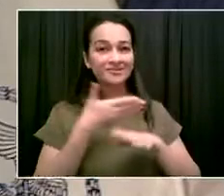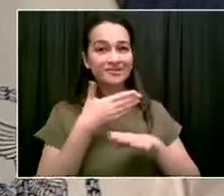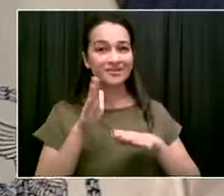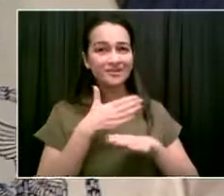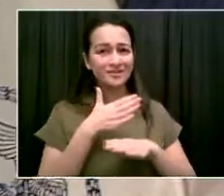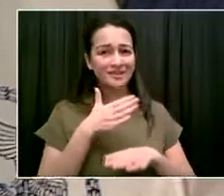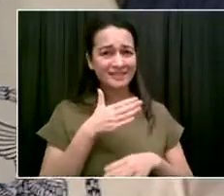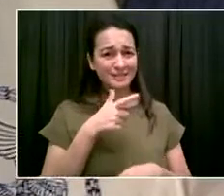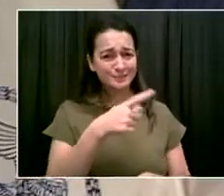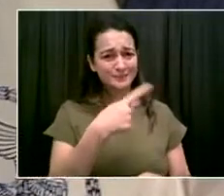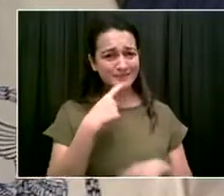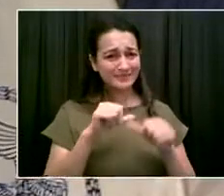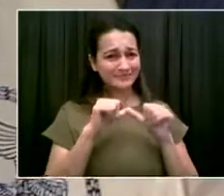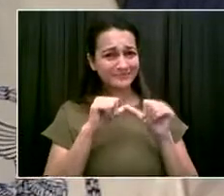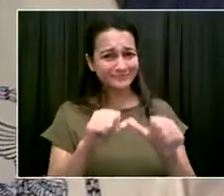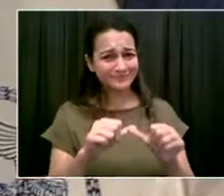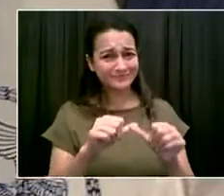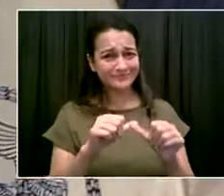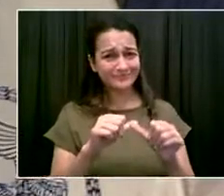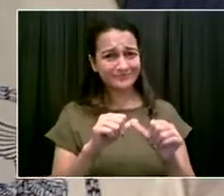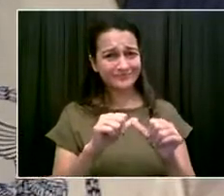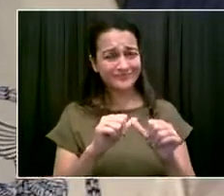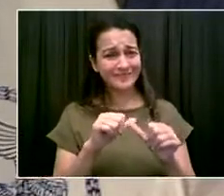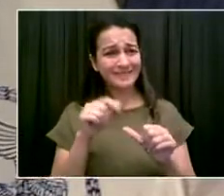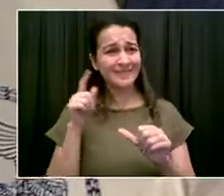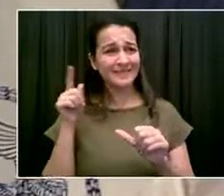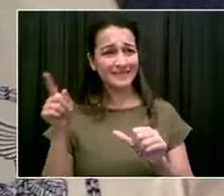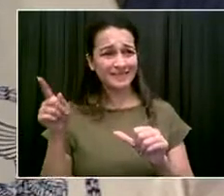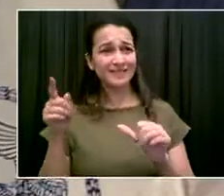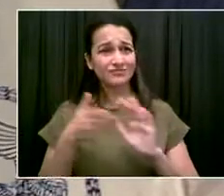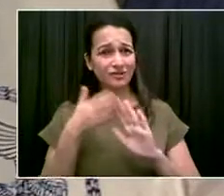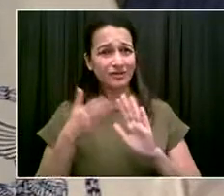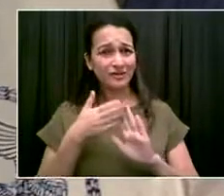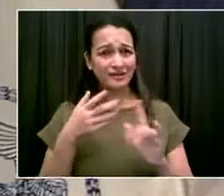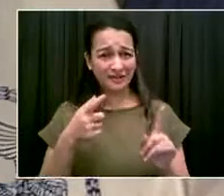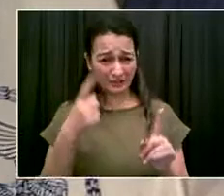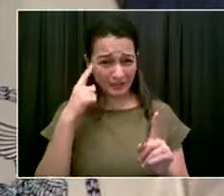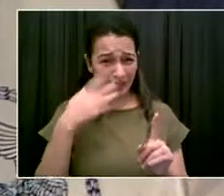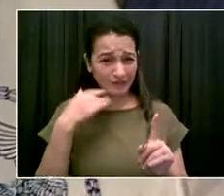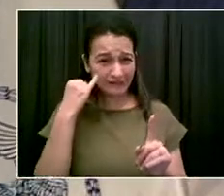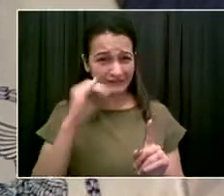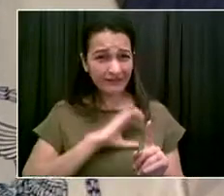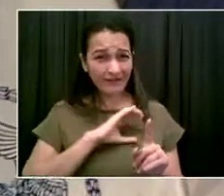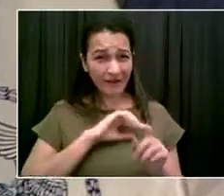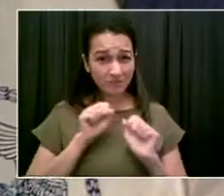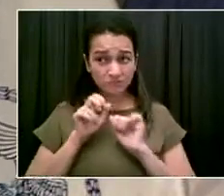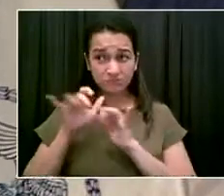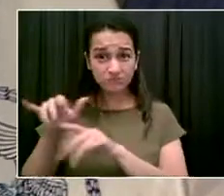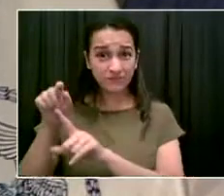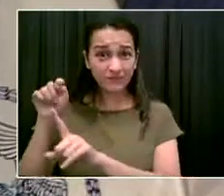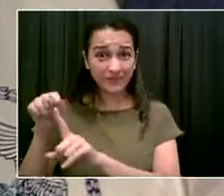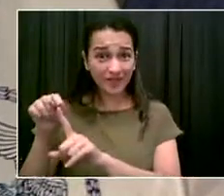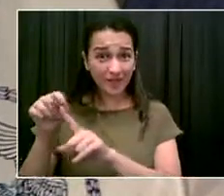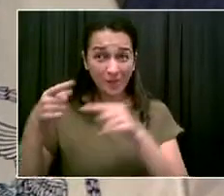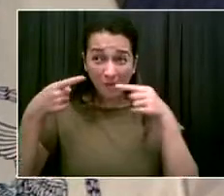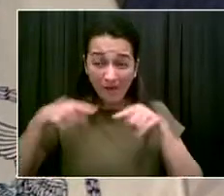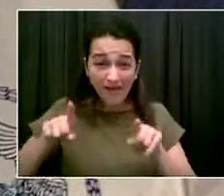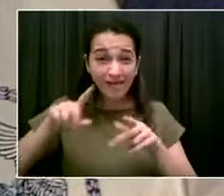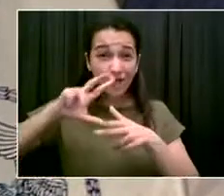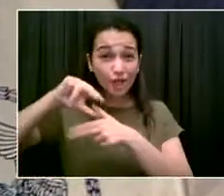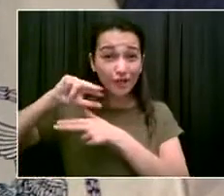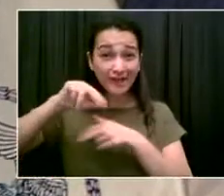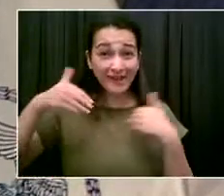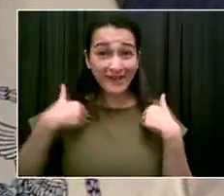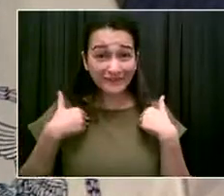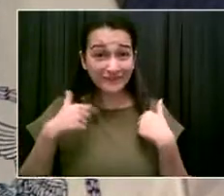to this concert when storm prep is underway for this Category 1 hurricane? Sophia, it's a good question, but it's really two